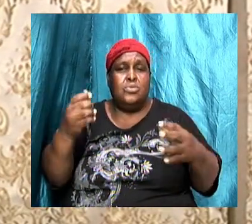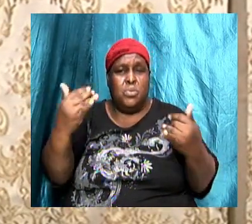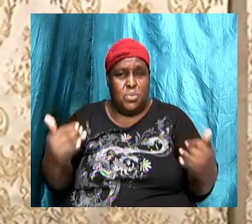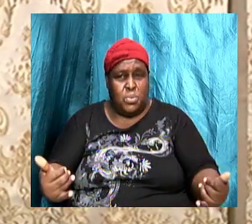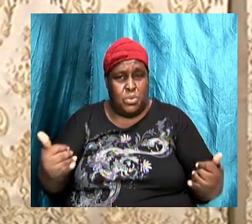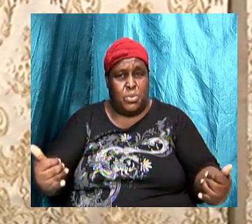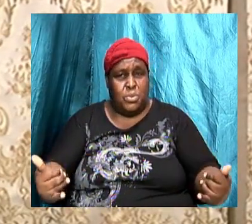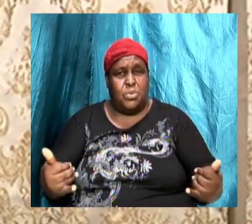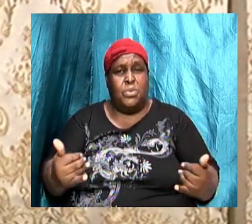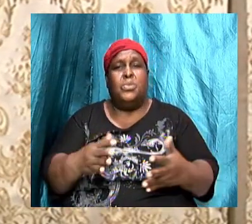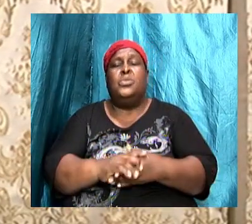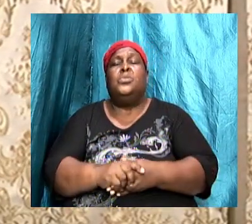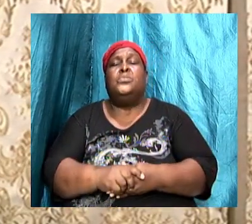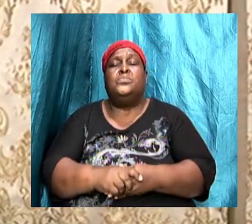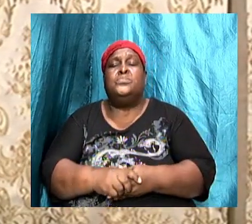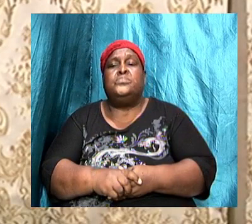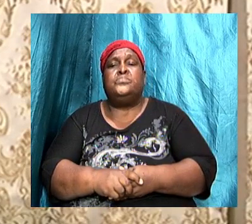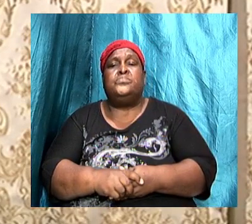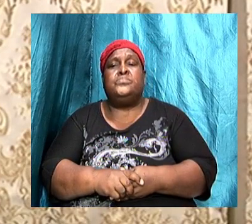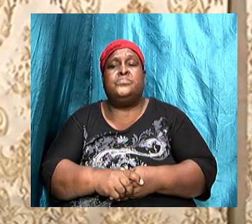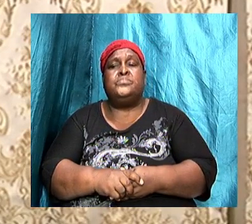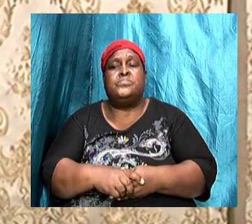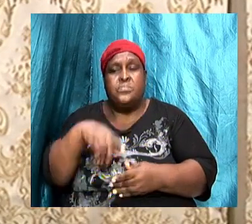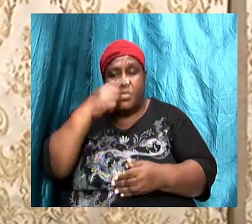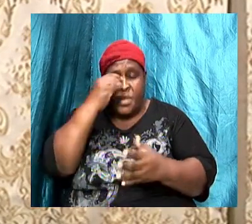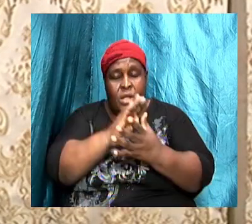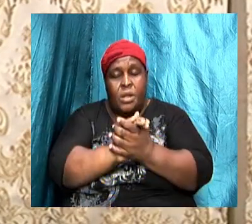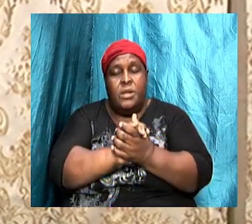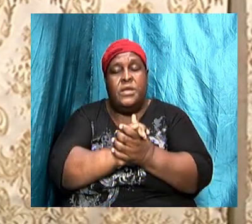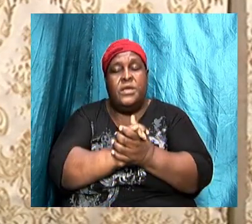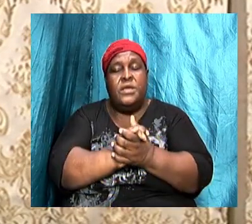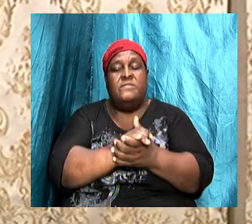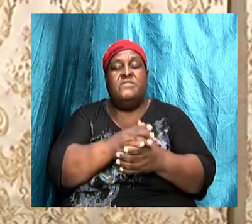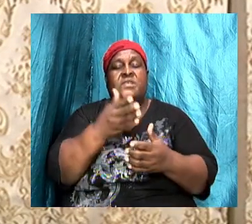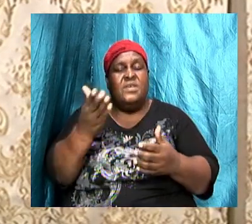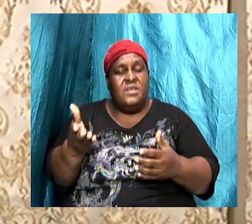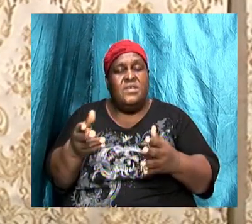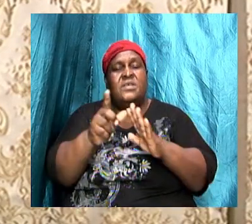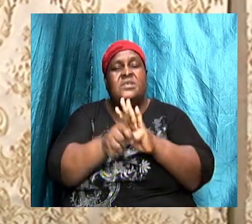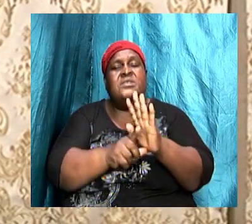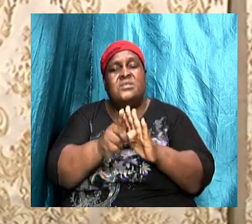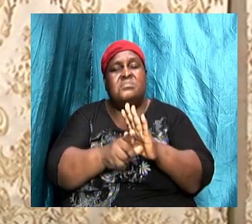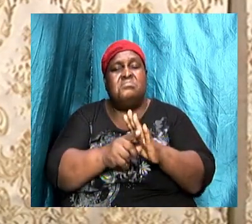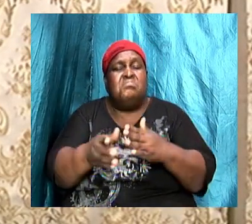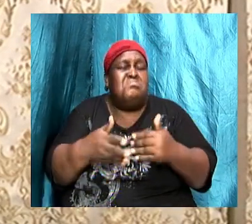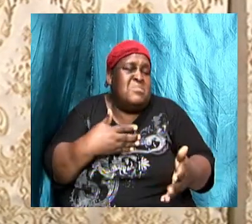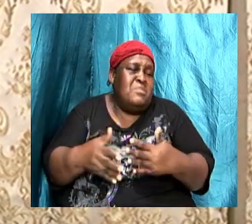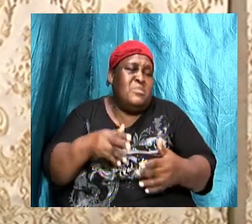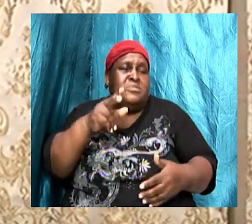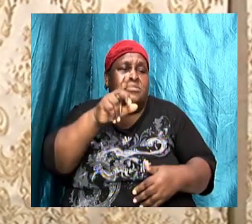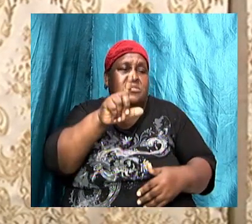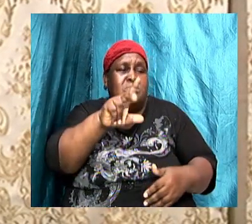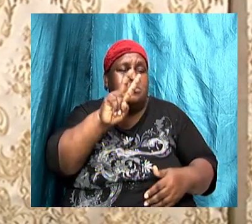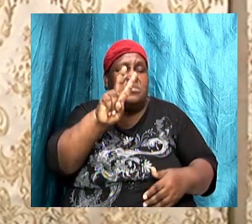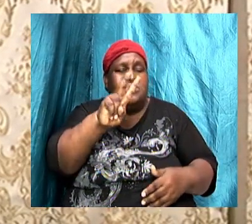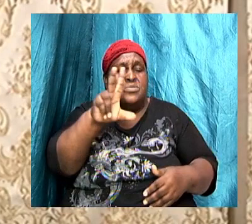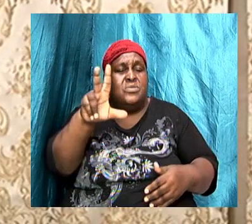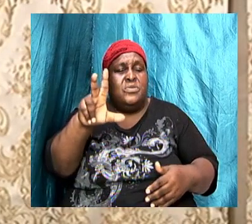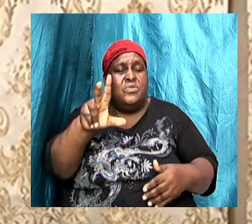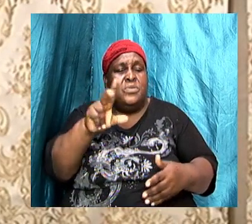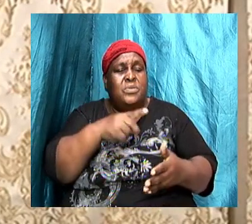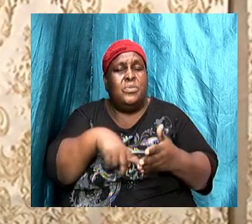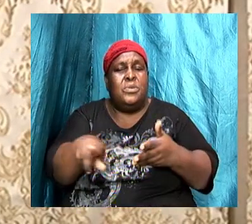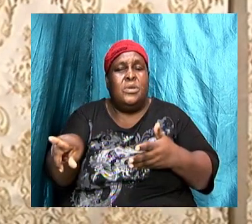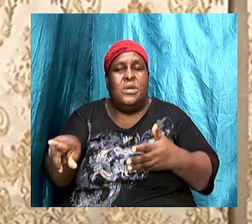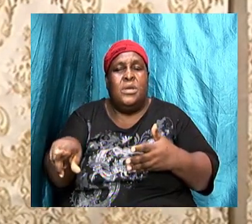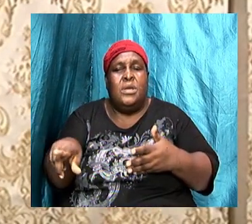it now. I believe that these lessons just for probably two or three weeks is going to kind of